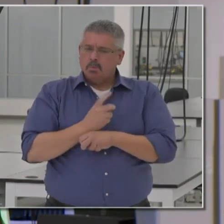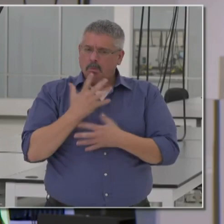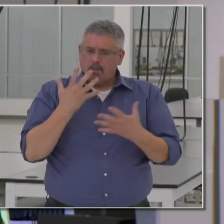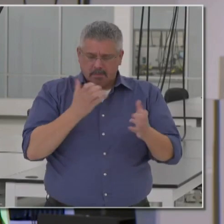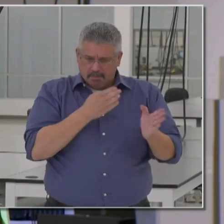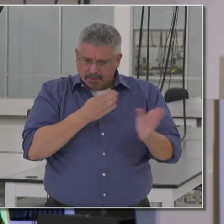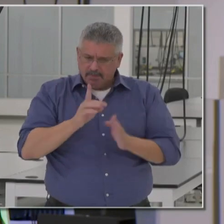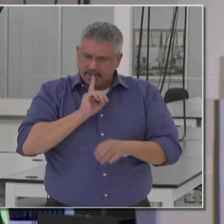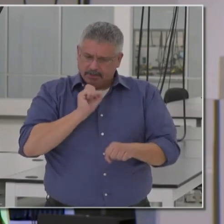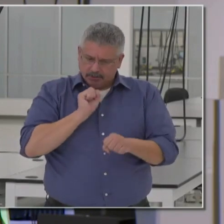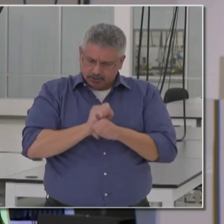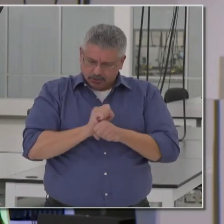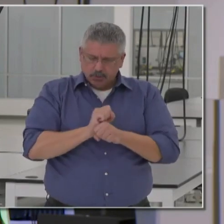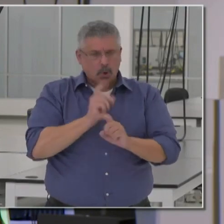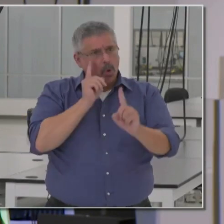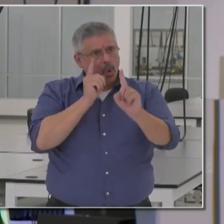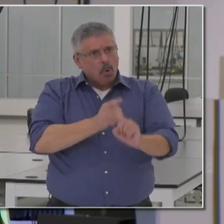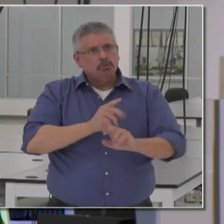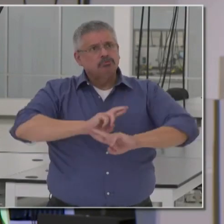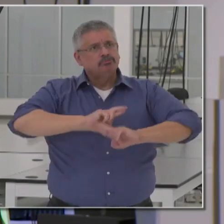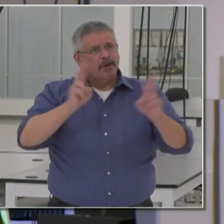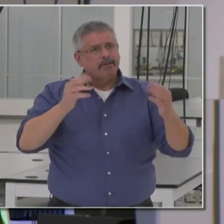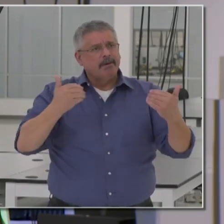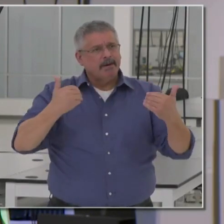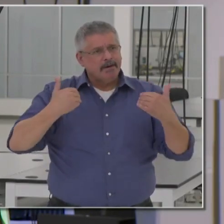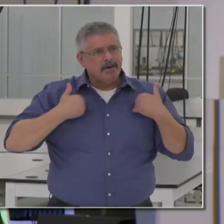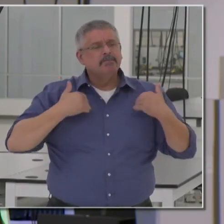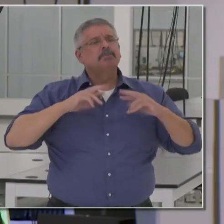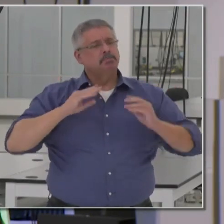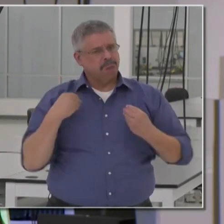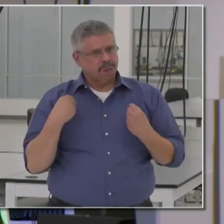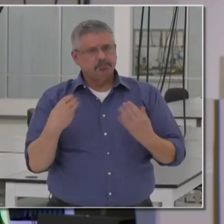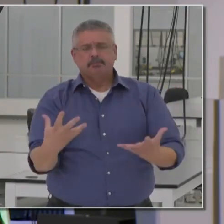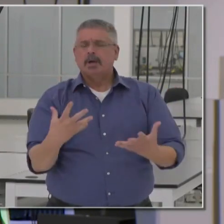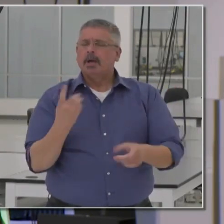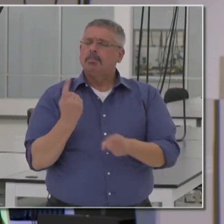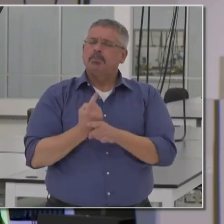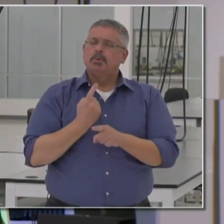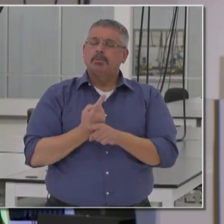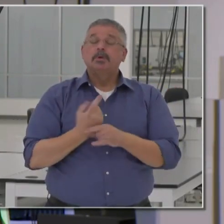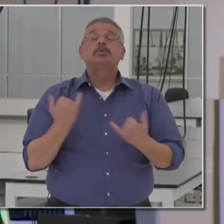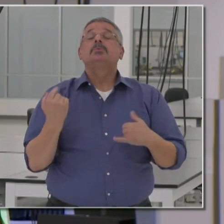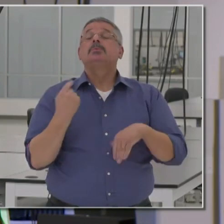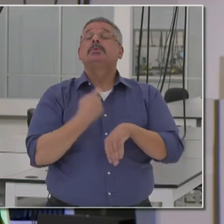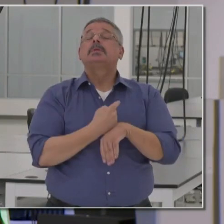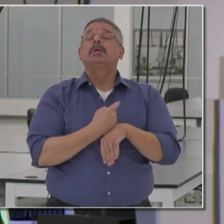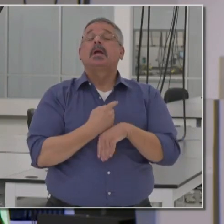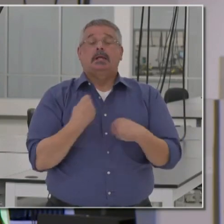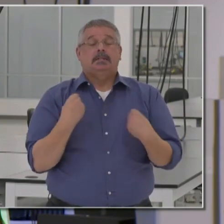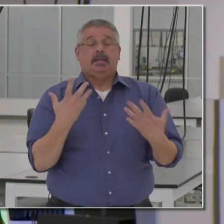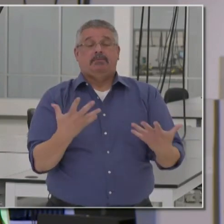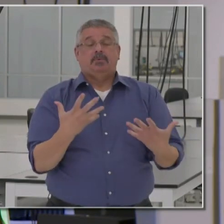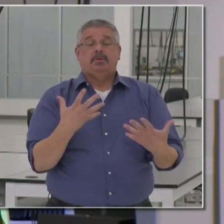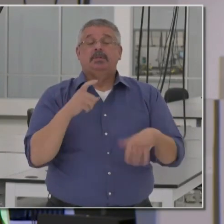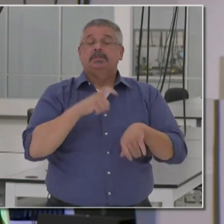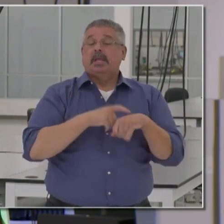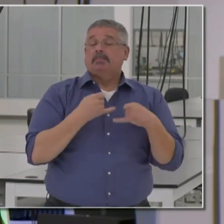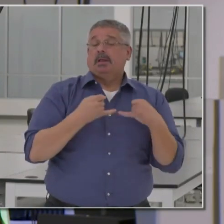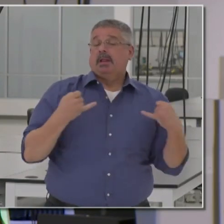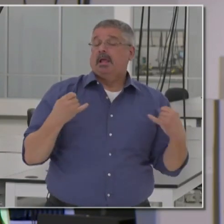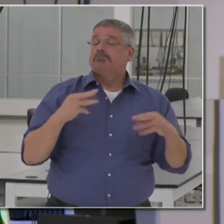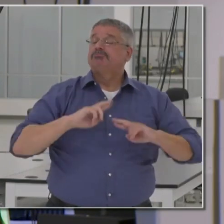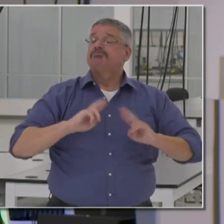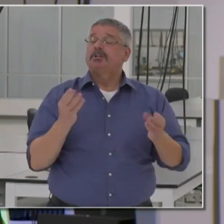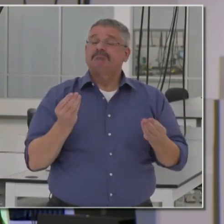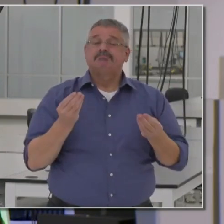on our bold goals and vision. And we, at least today, have delivered on the timelines and